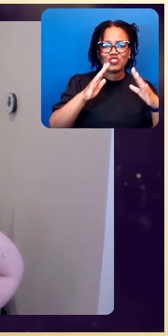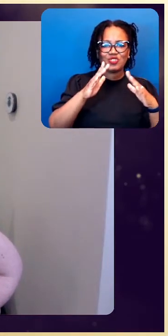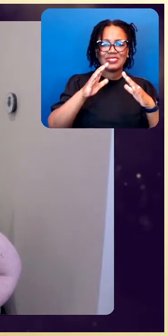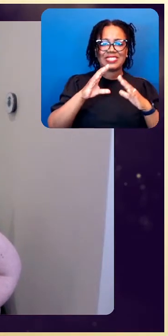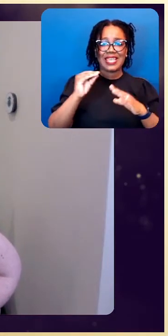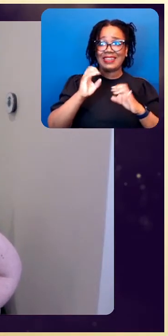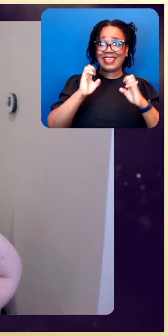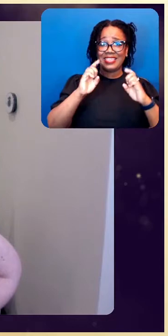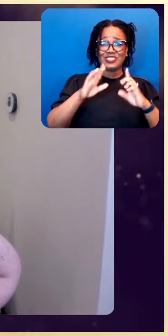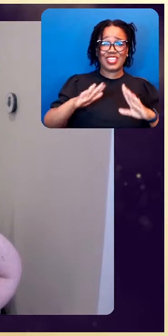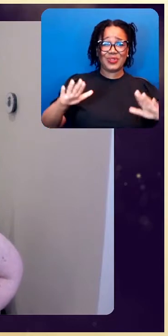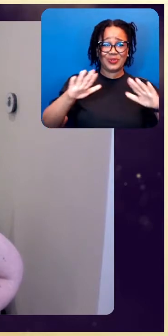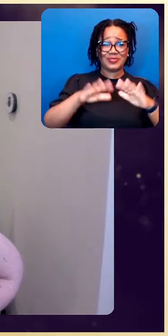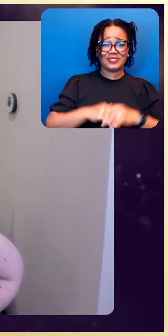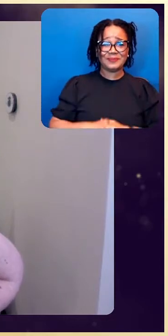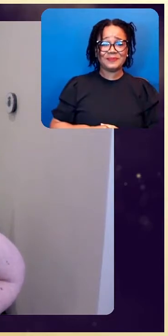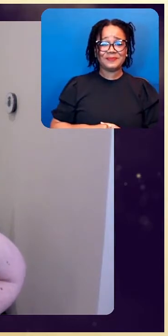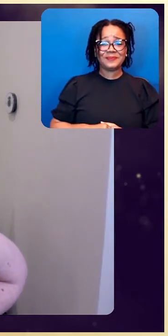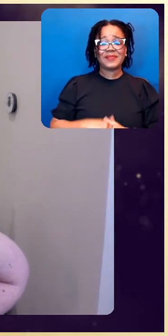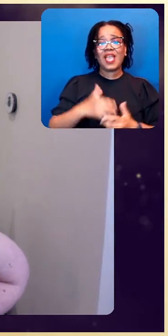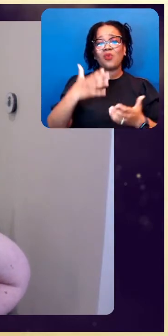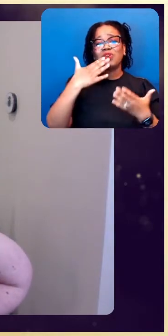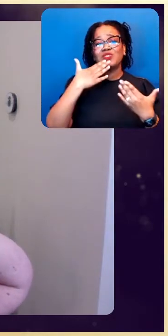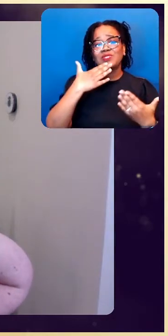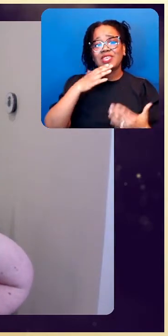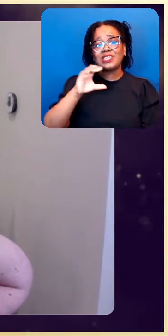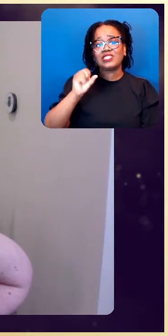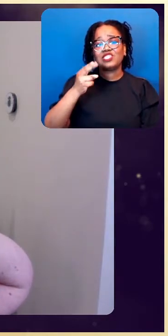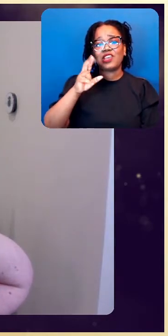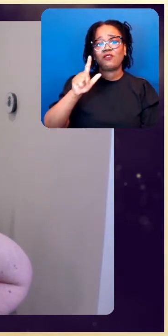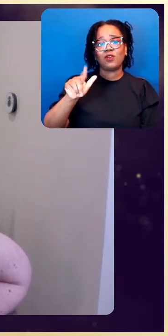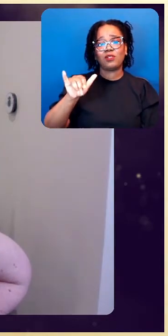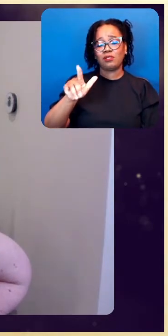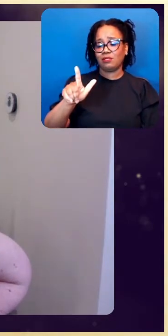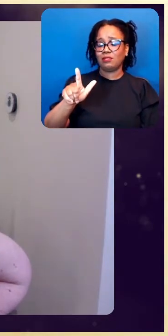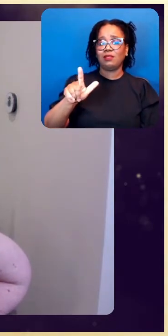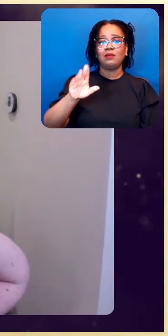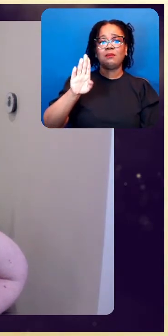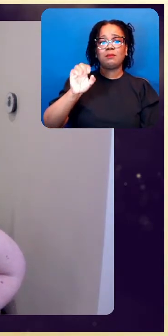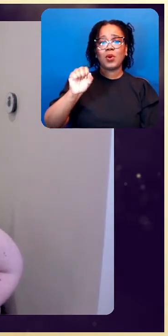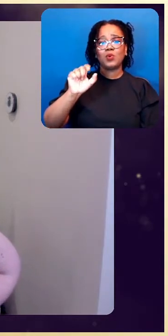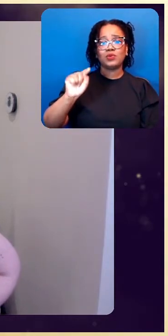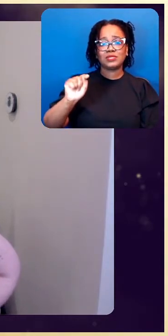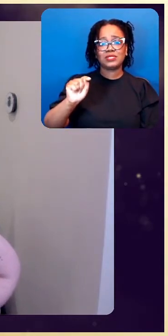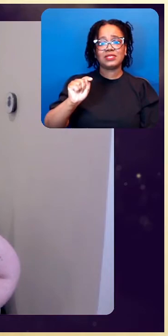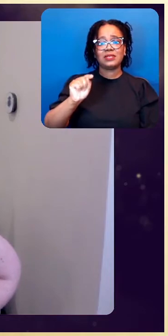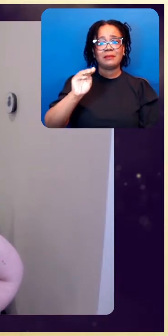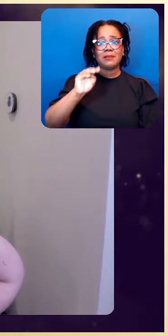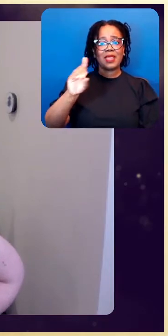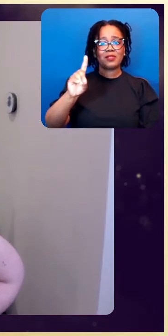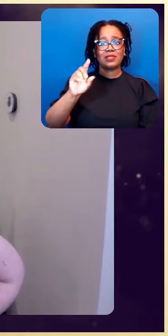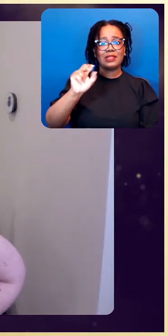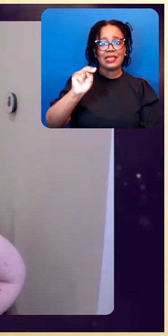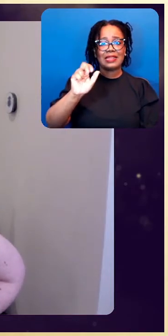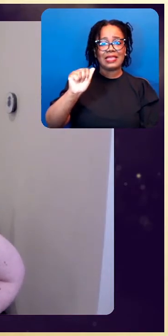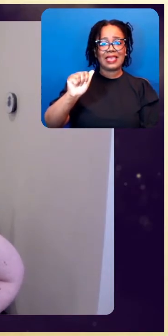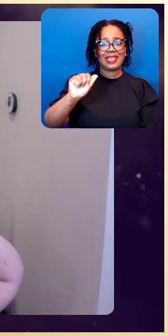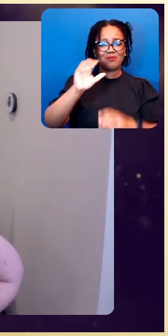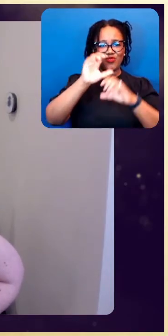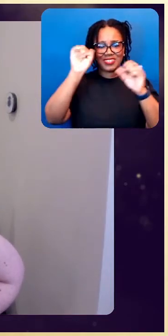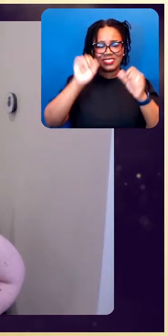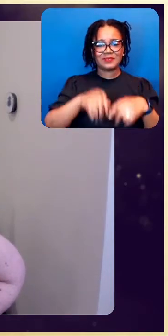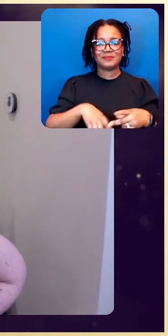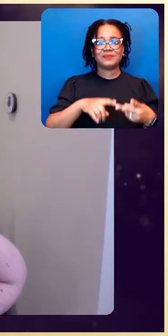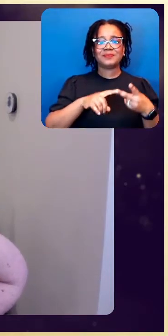like to thank Cheryl Bost, my president of the Maryland State Education Association, and Sarah Snead, the